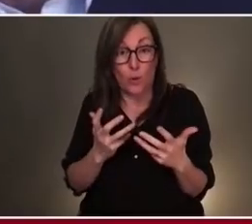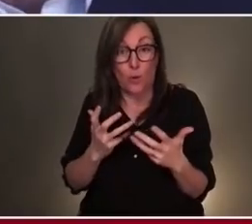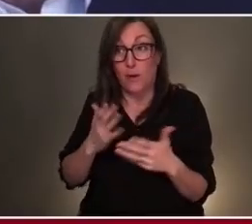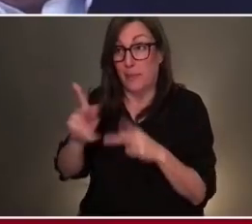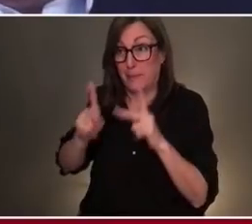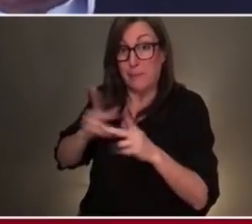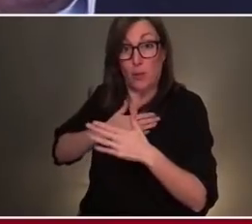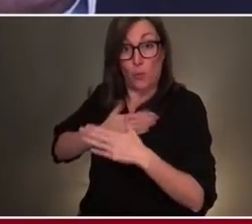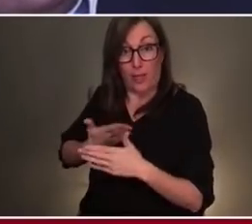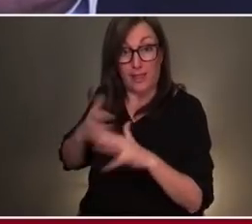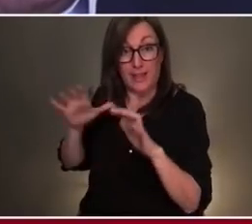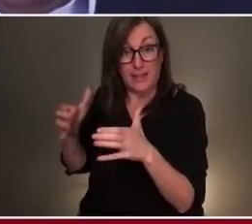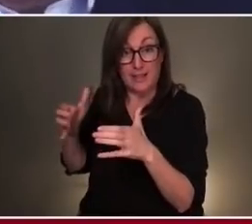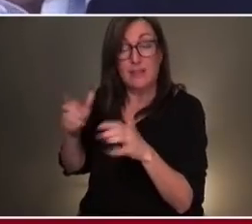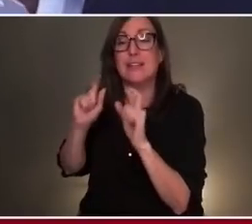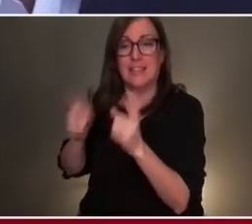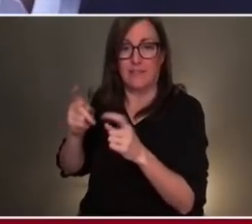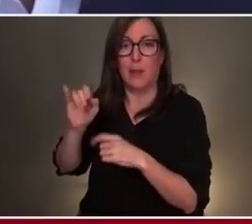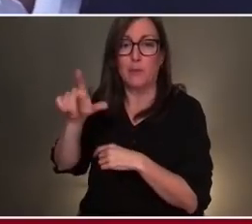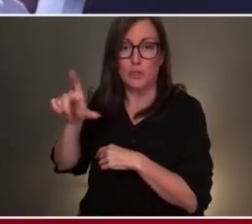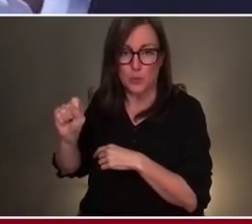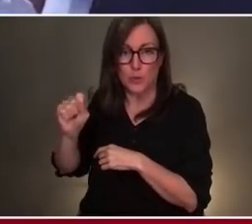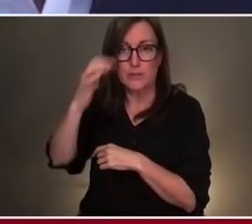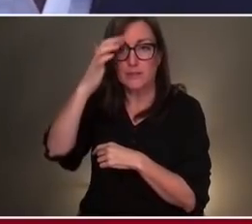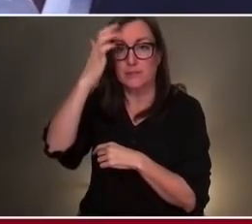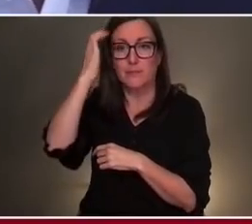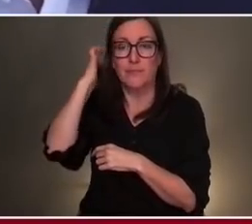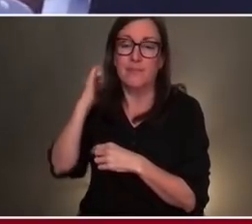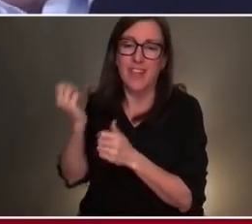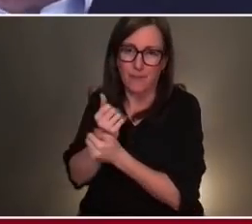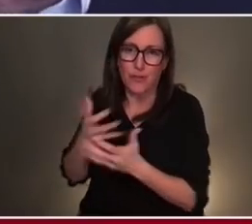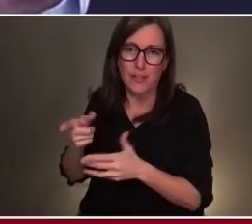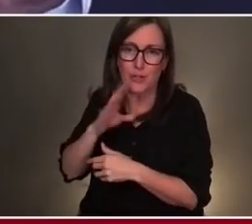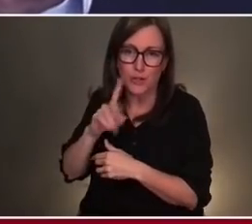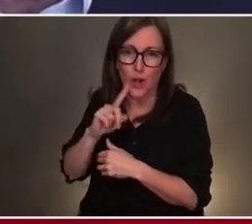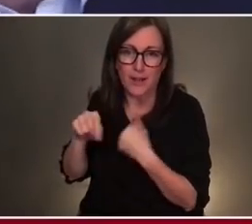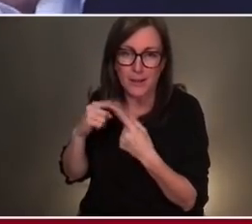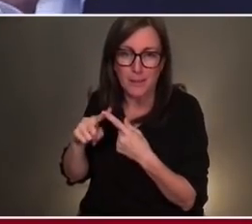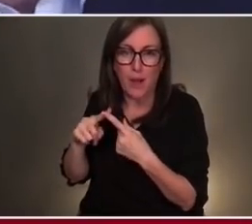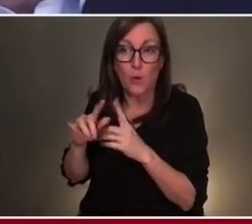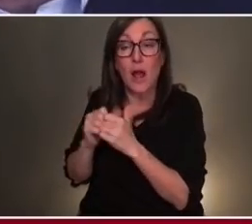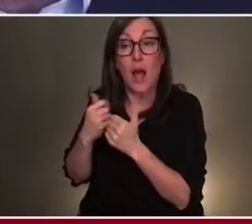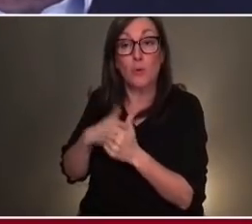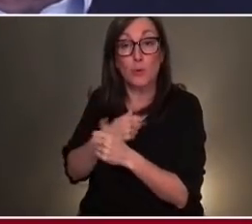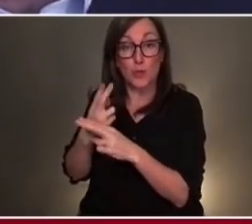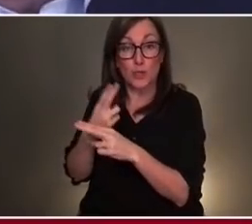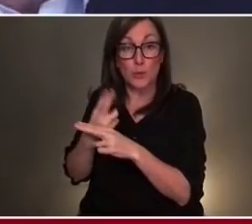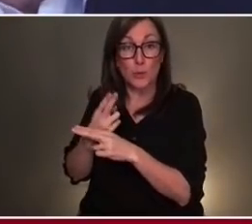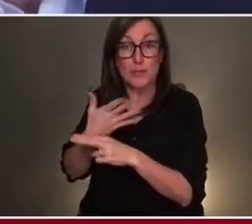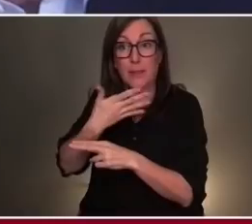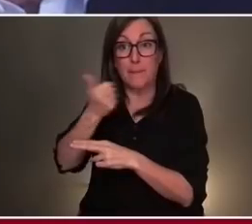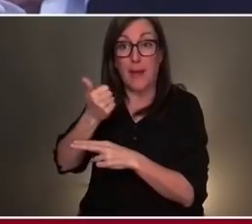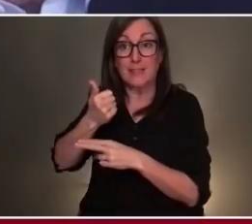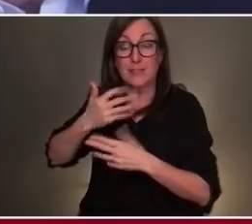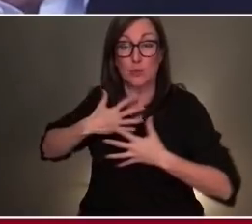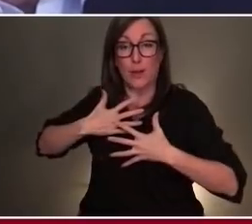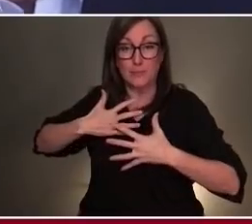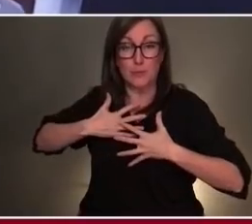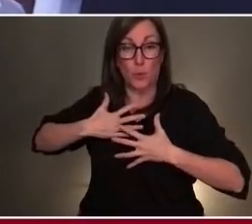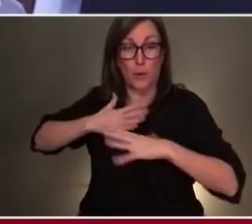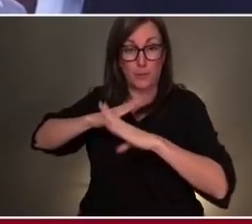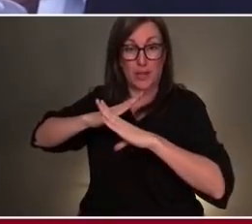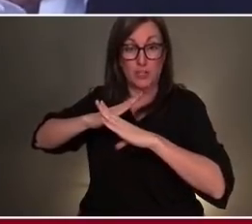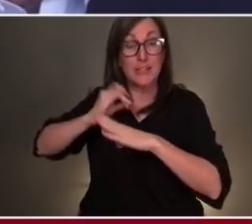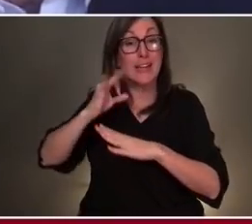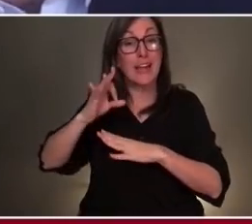we just need to give them the tools, the things that you're talking about, how to use the best kind of respiratory protection. If I go to the grocery store